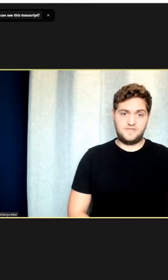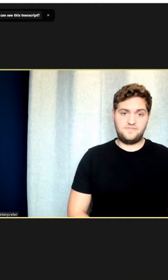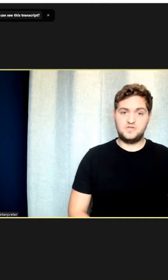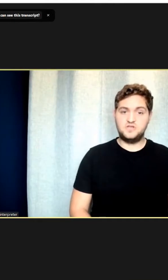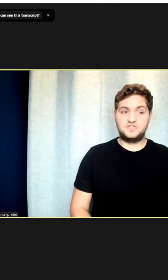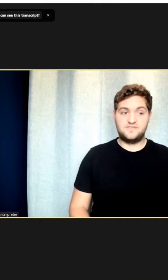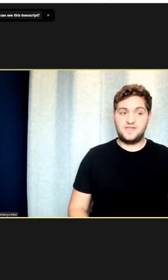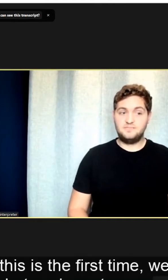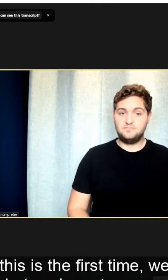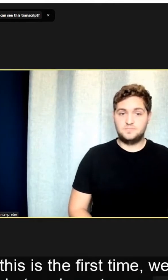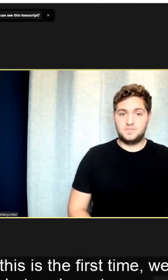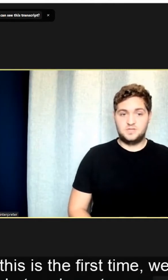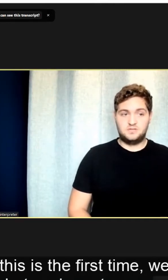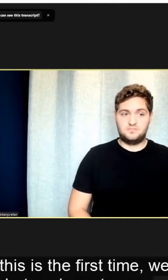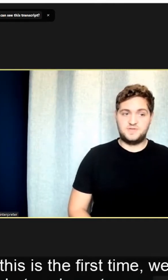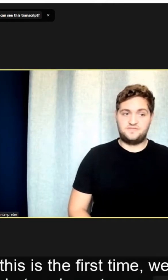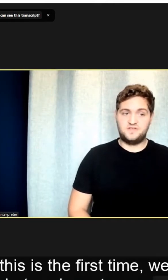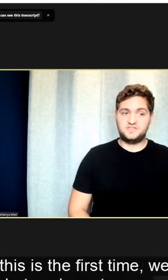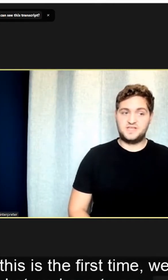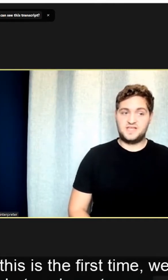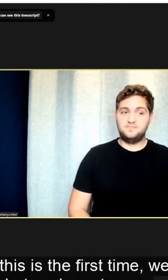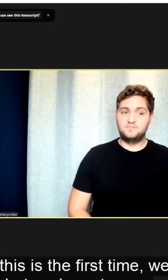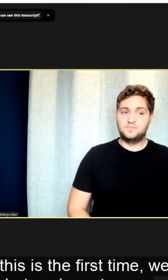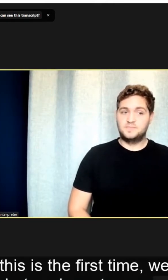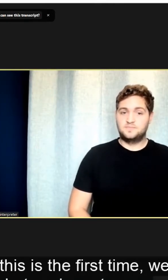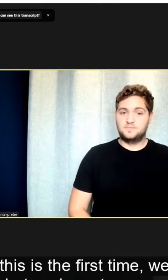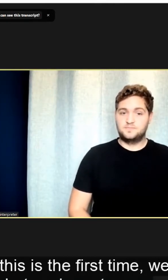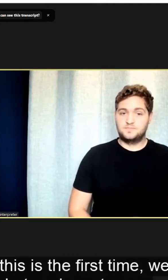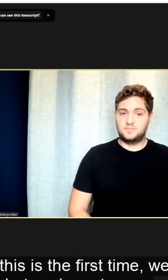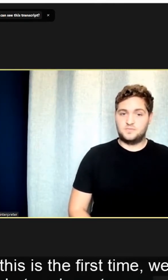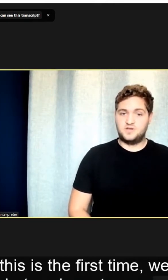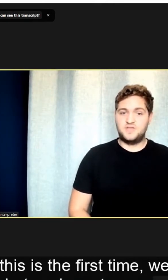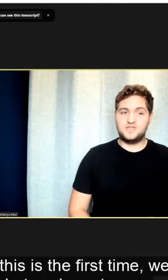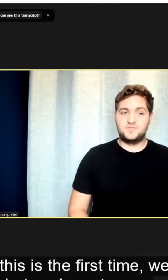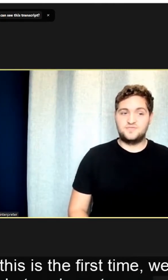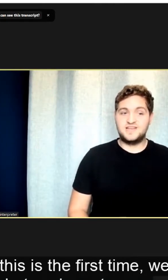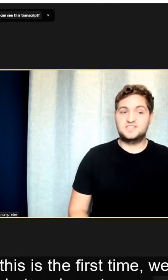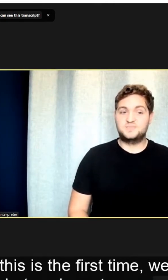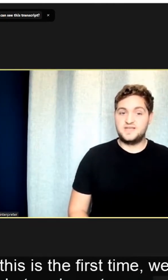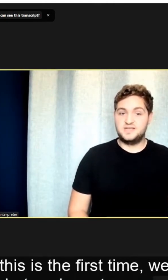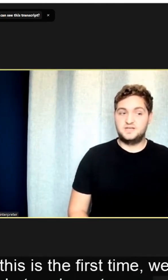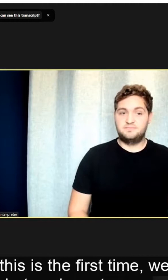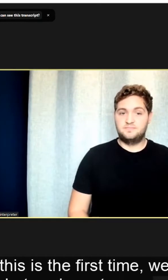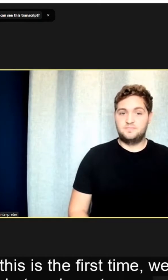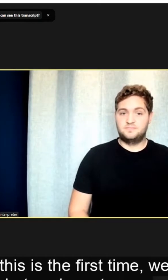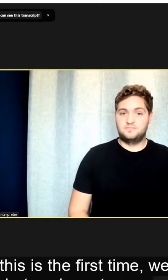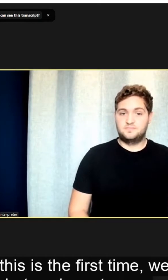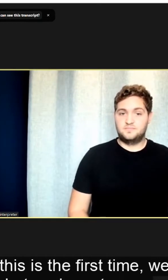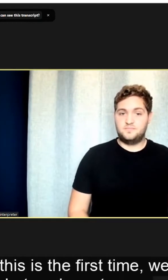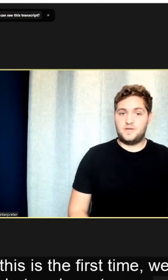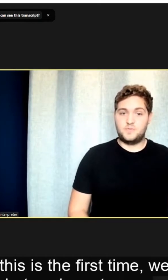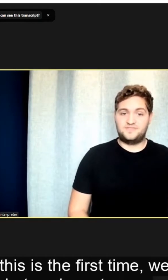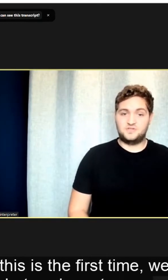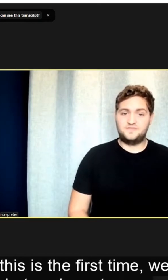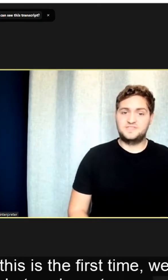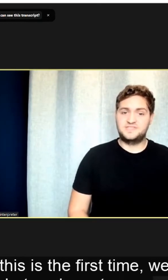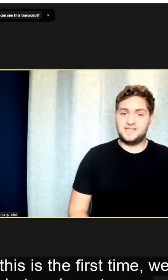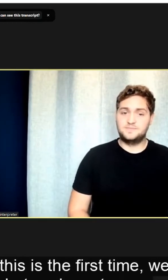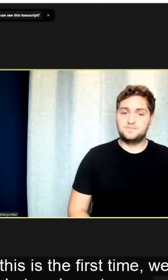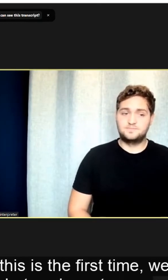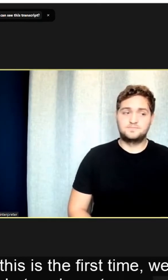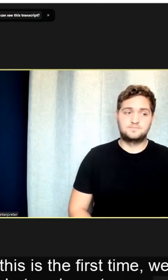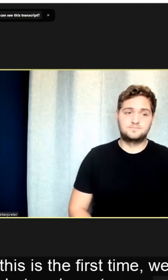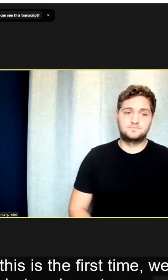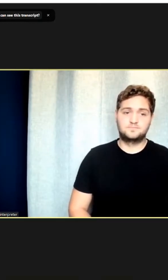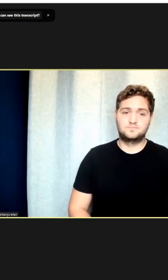So, if you're new to the event, maybe it's your first time, we know that you'll be really inspired by what we have to offer